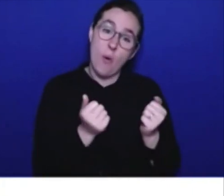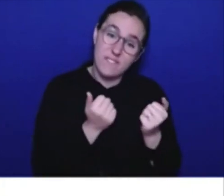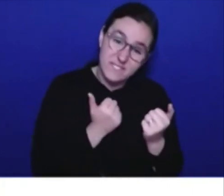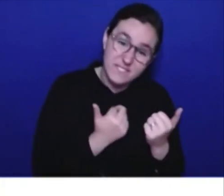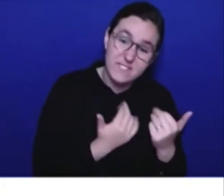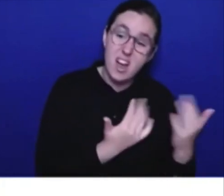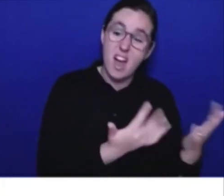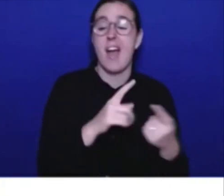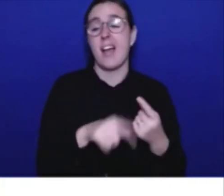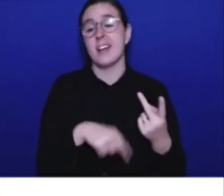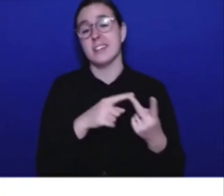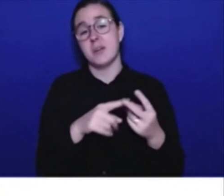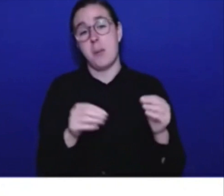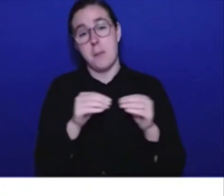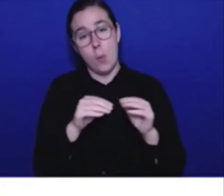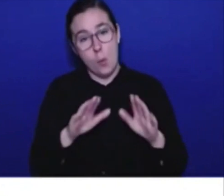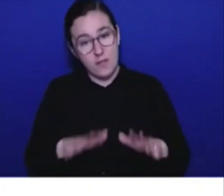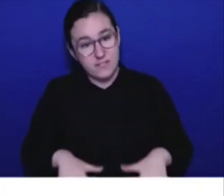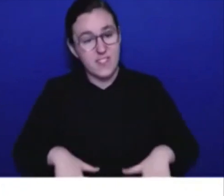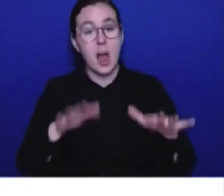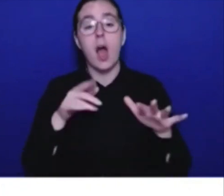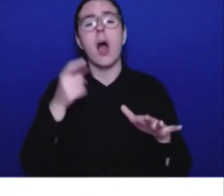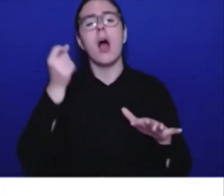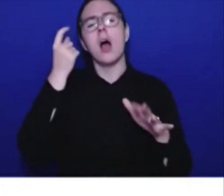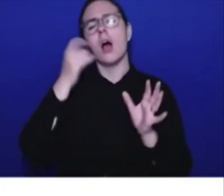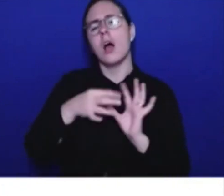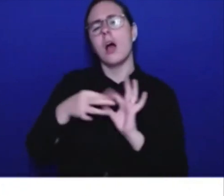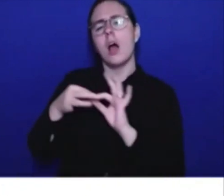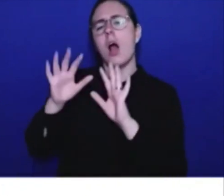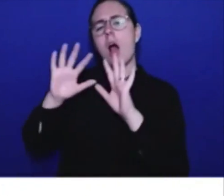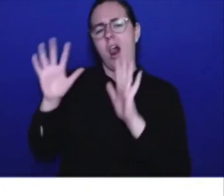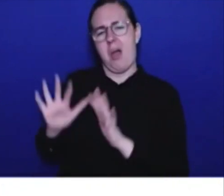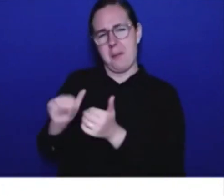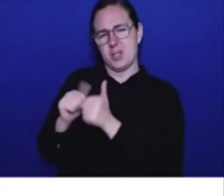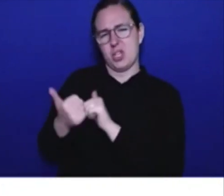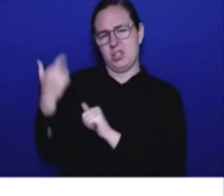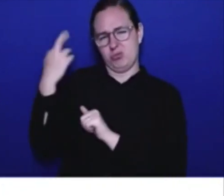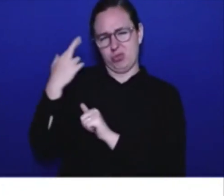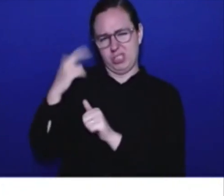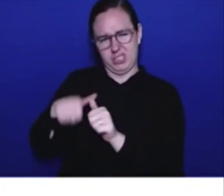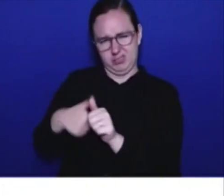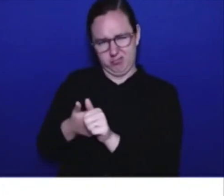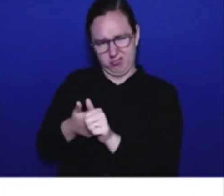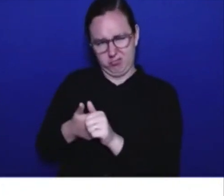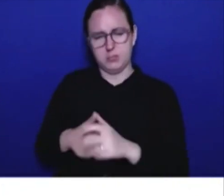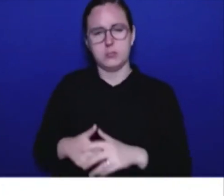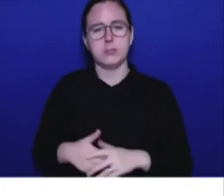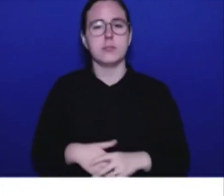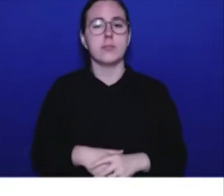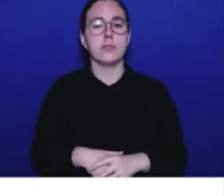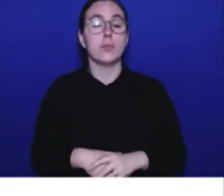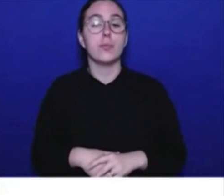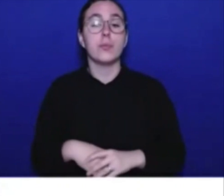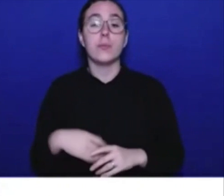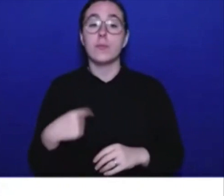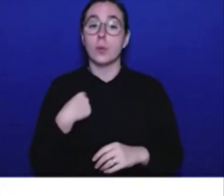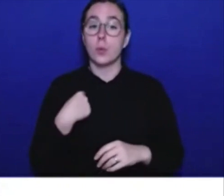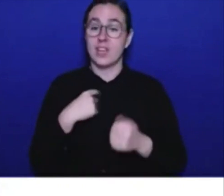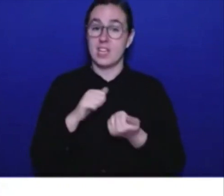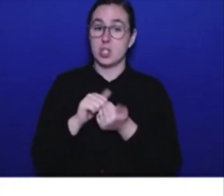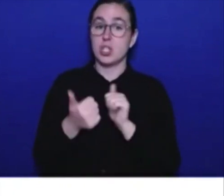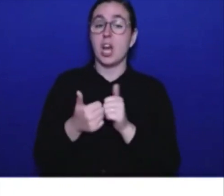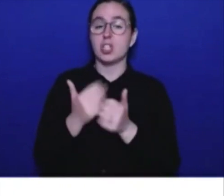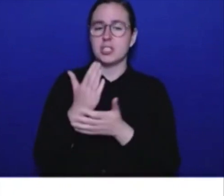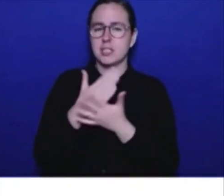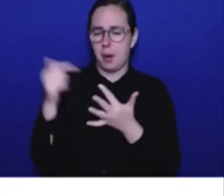both to mitigate those where we can through forest practices, for example, and to respond quickly and